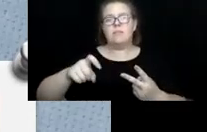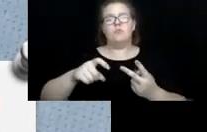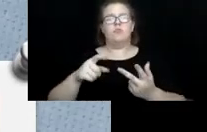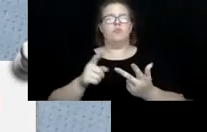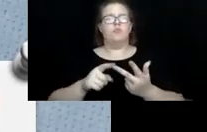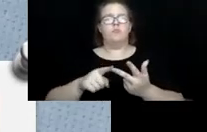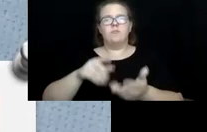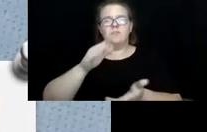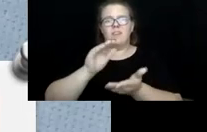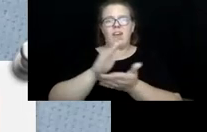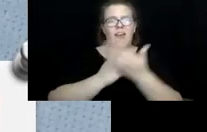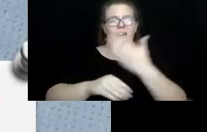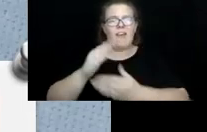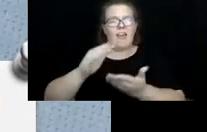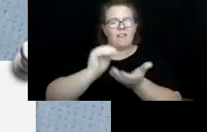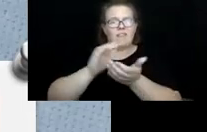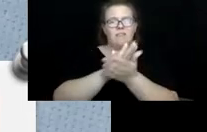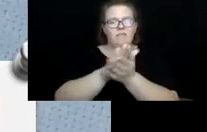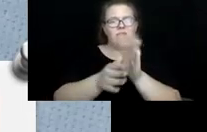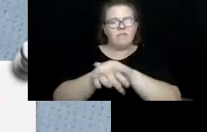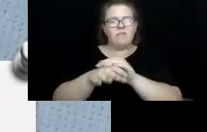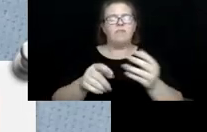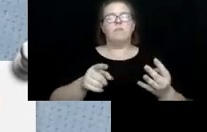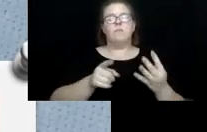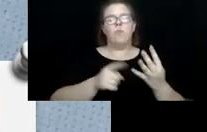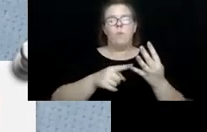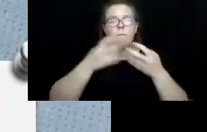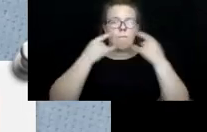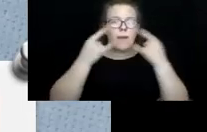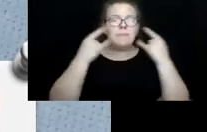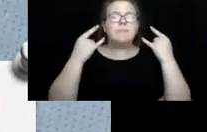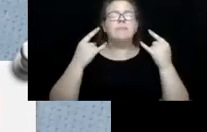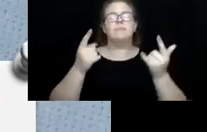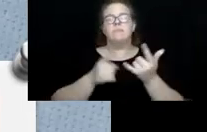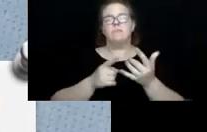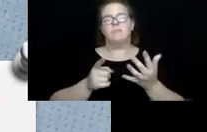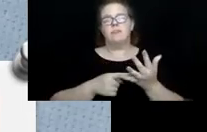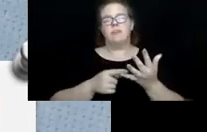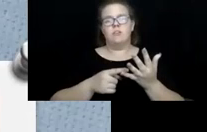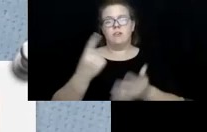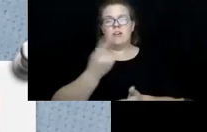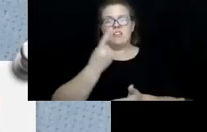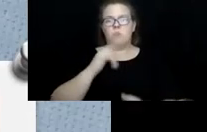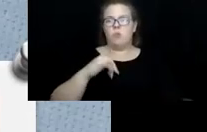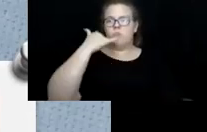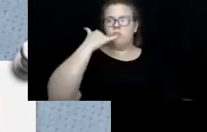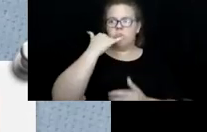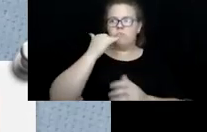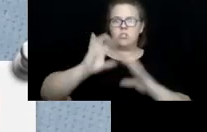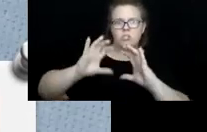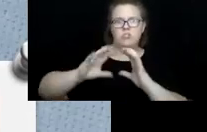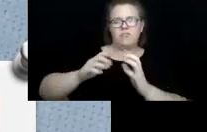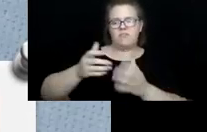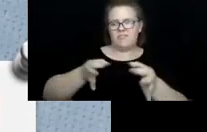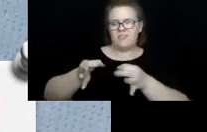masks, for those types of things. And they're also looking for someone to be on the other line, to reassure them that things are going to be